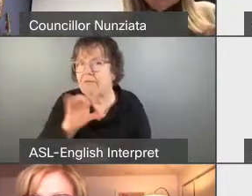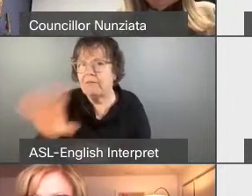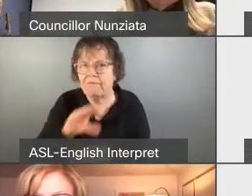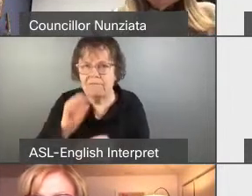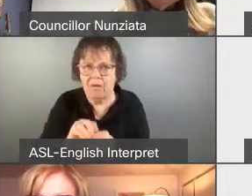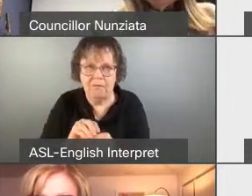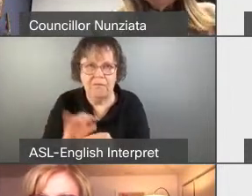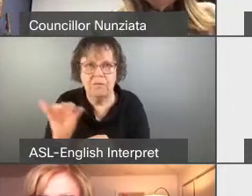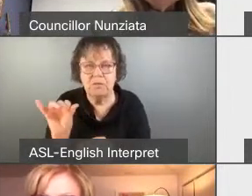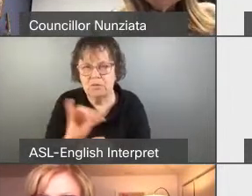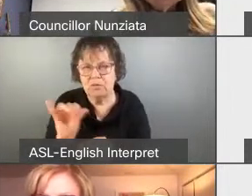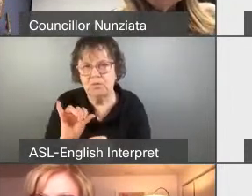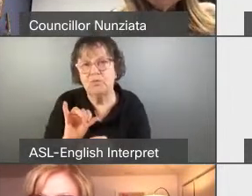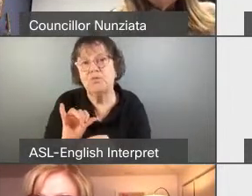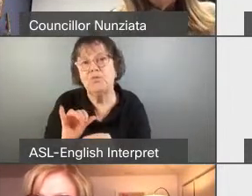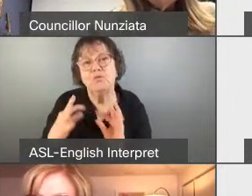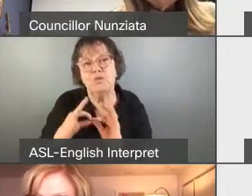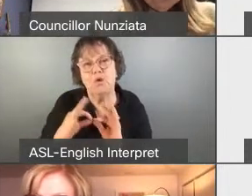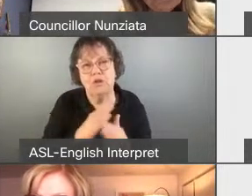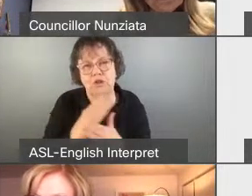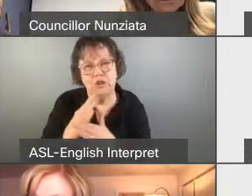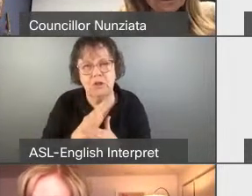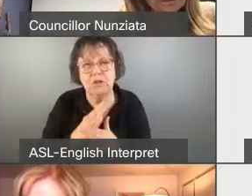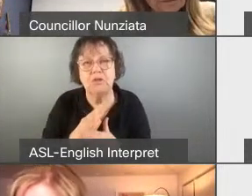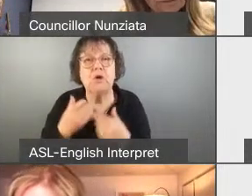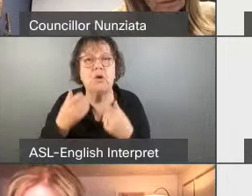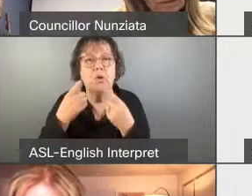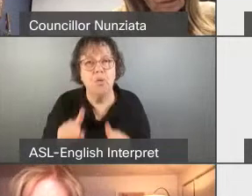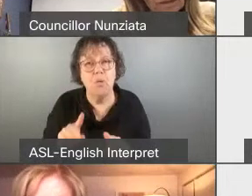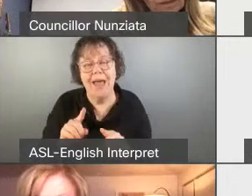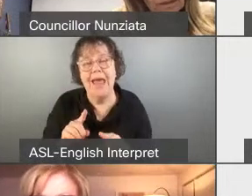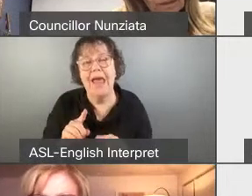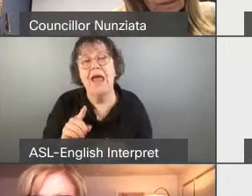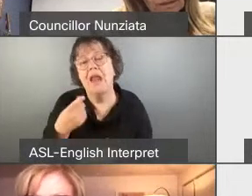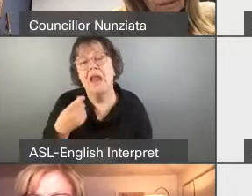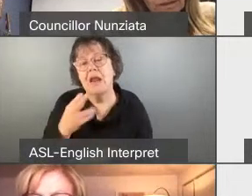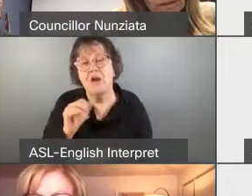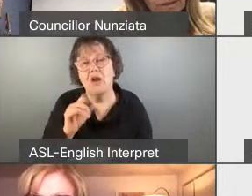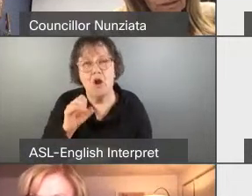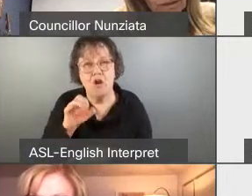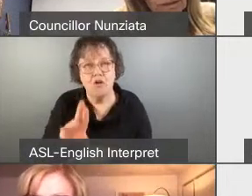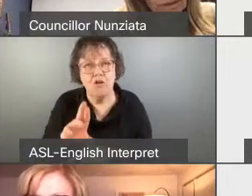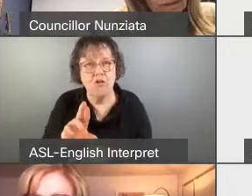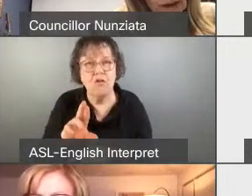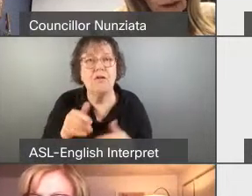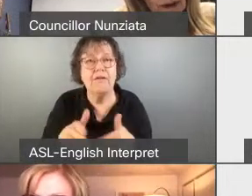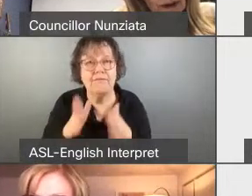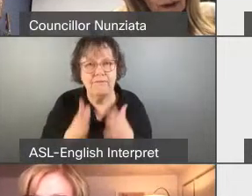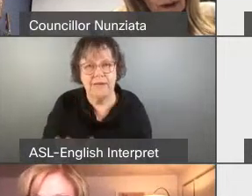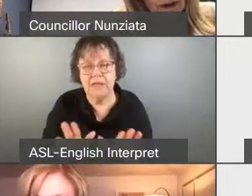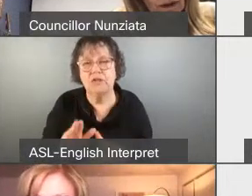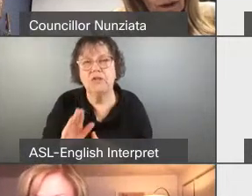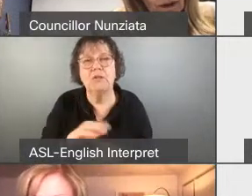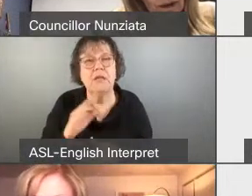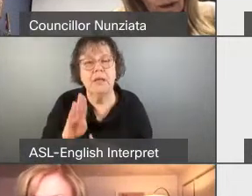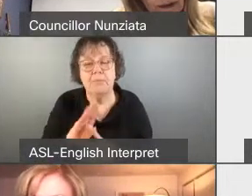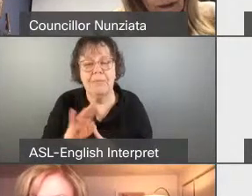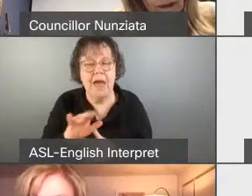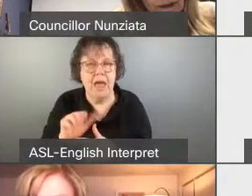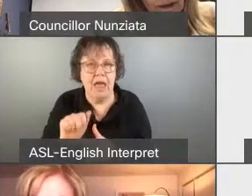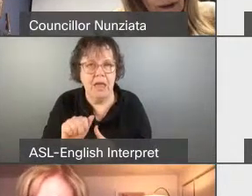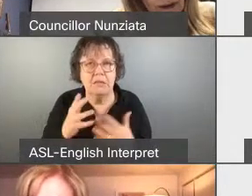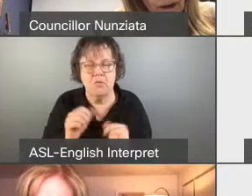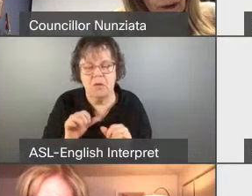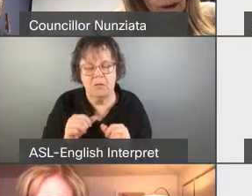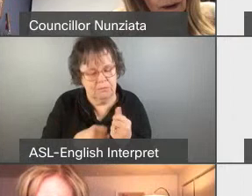and the BIA office cost share. So, once the gardener rehab is complete through downtown, we're, our BIA is committed to continuing to support more